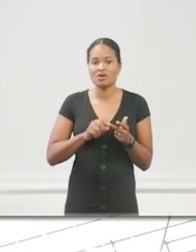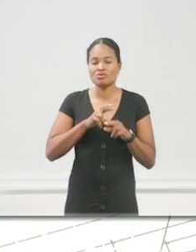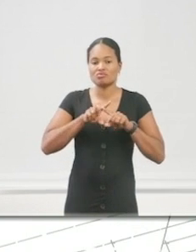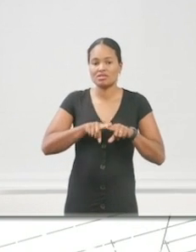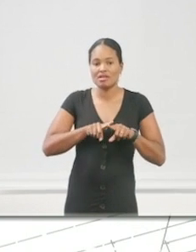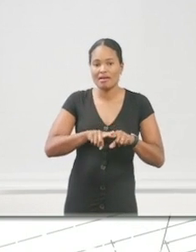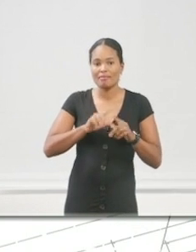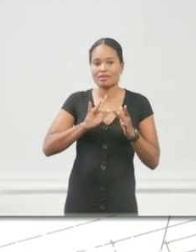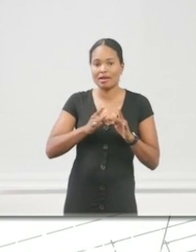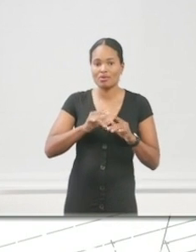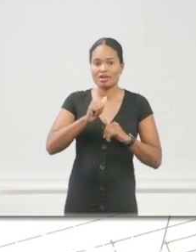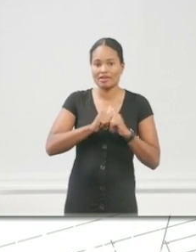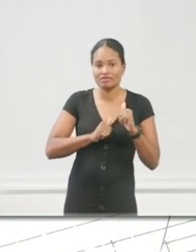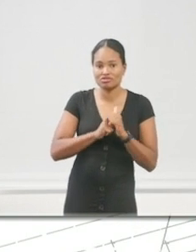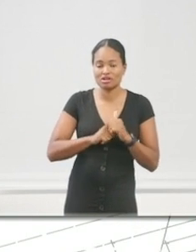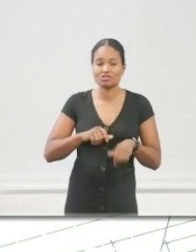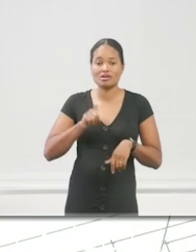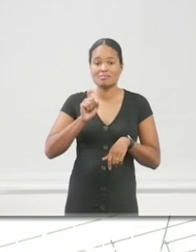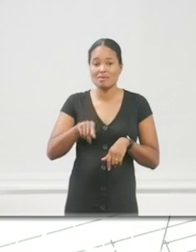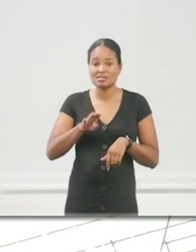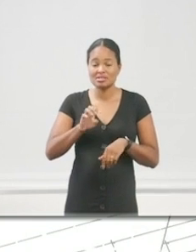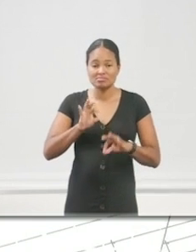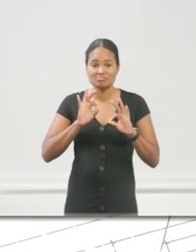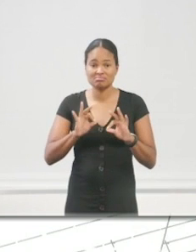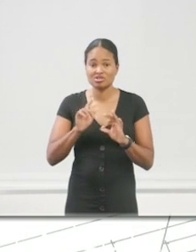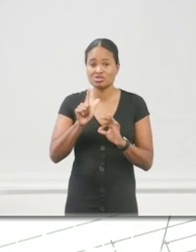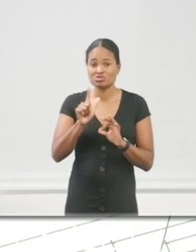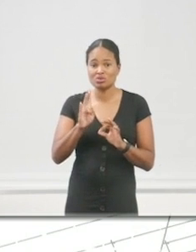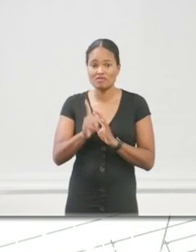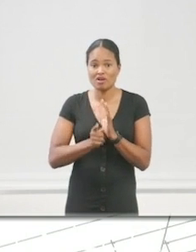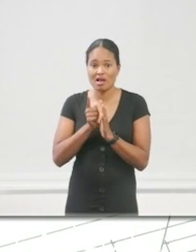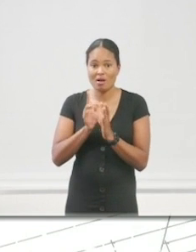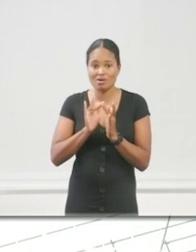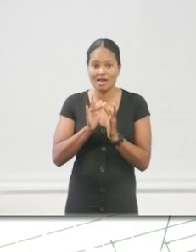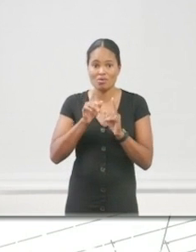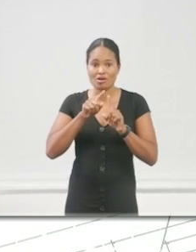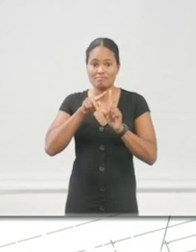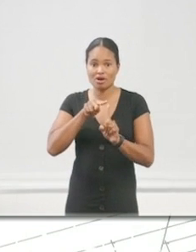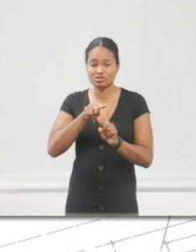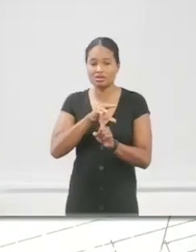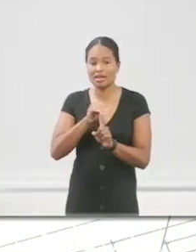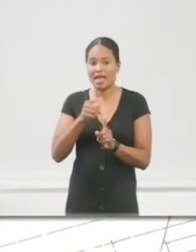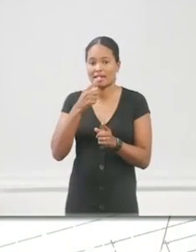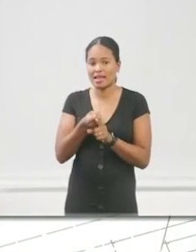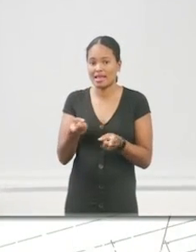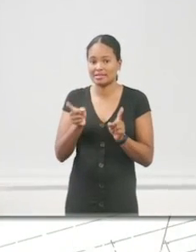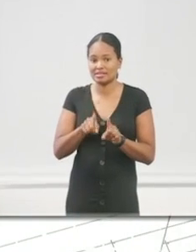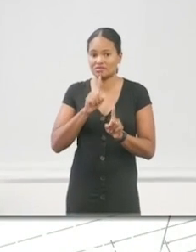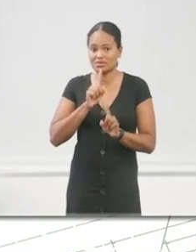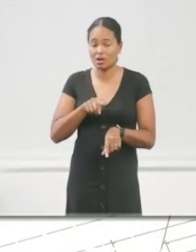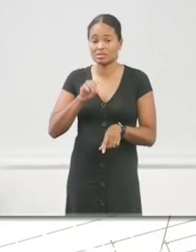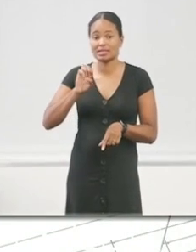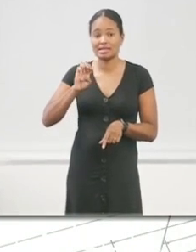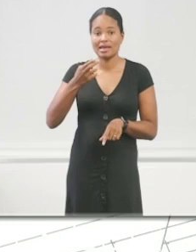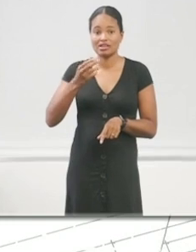It has to be enterprise-grade, 24-hour network monitoring and incident response. Our EHR and our